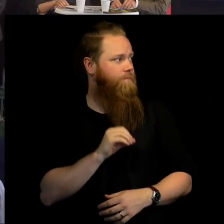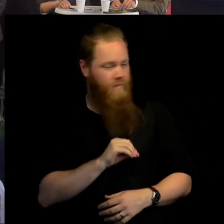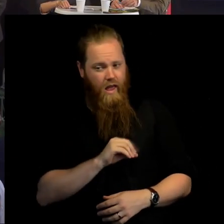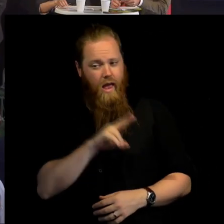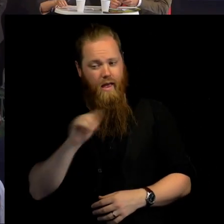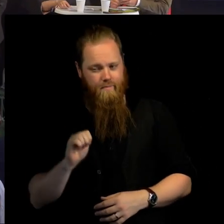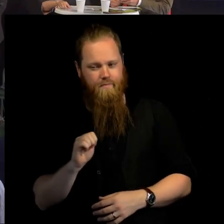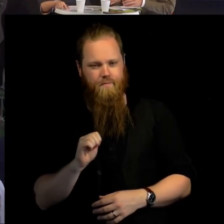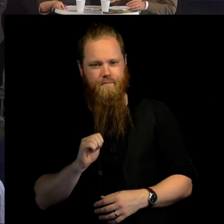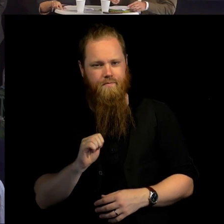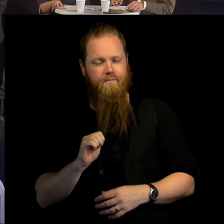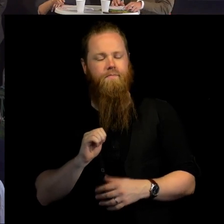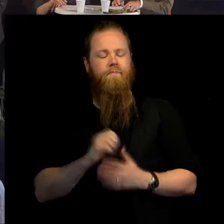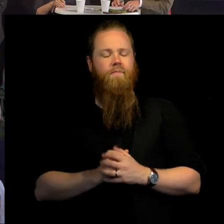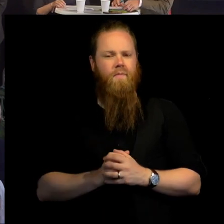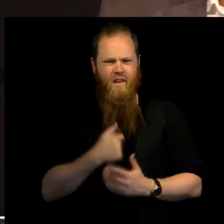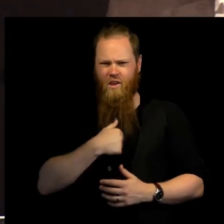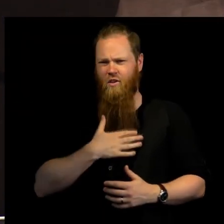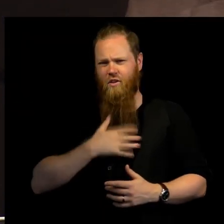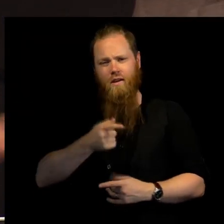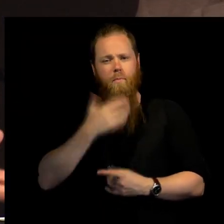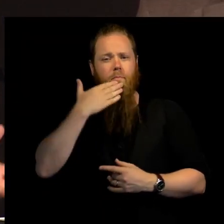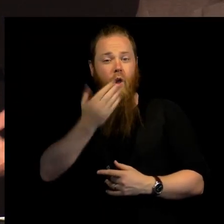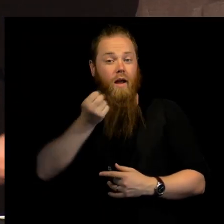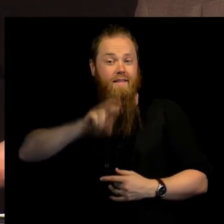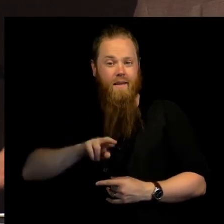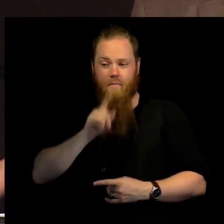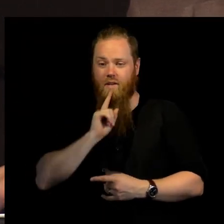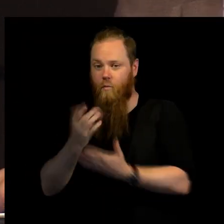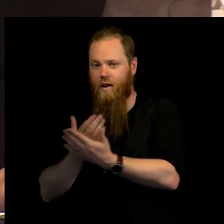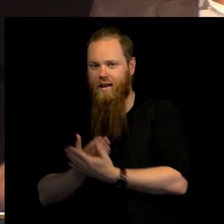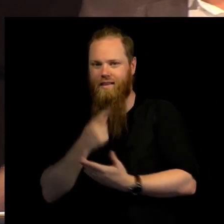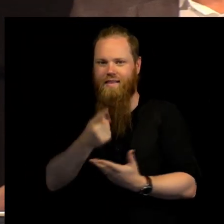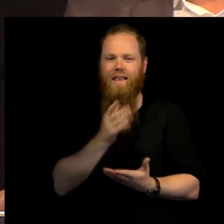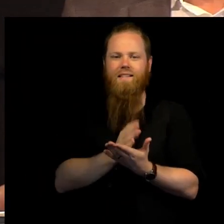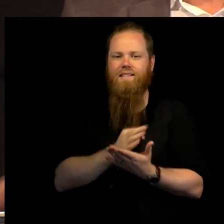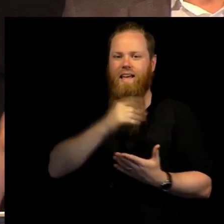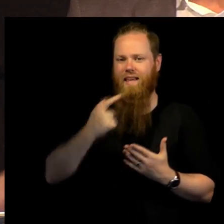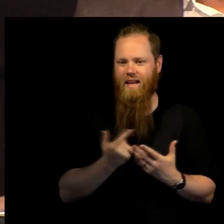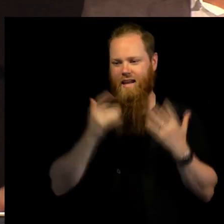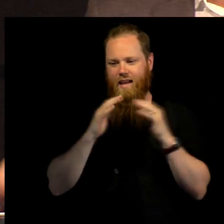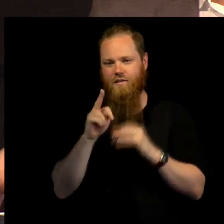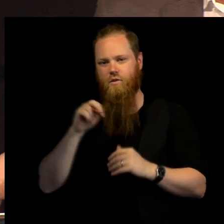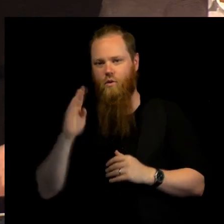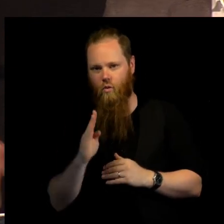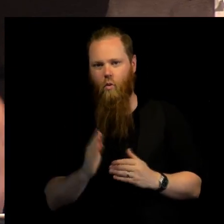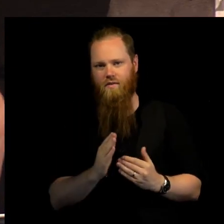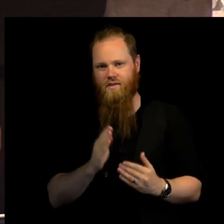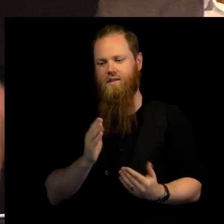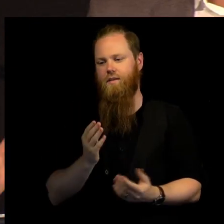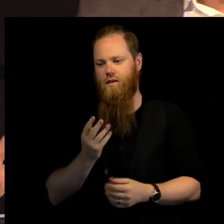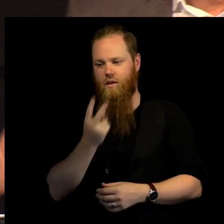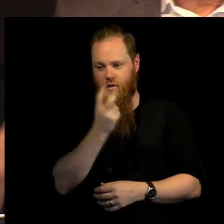that, of small countries making a big impact, is actually Security Council Resolution 2417, which was adopted last year,